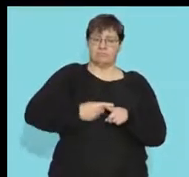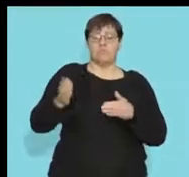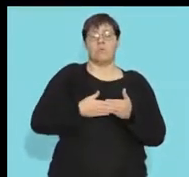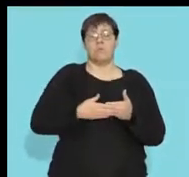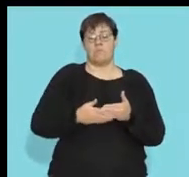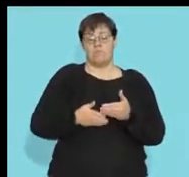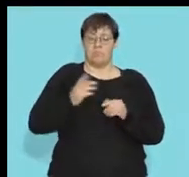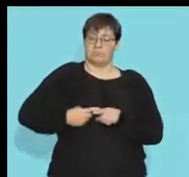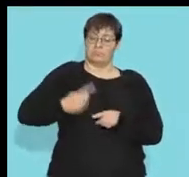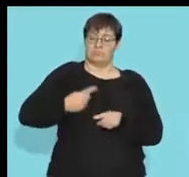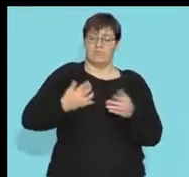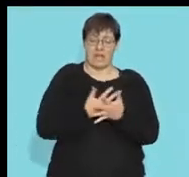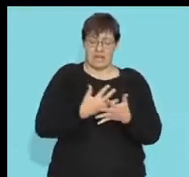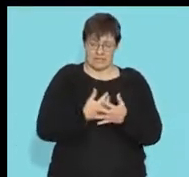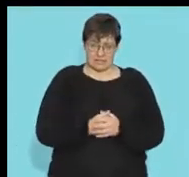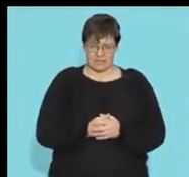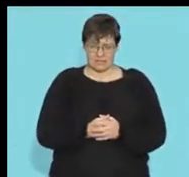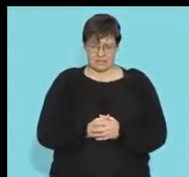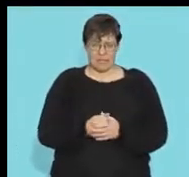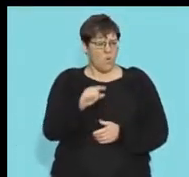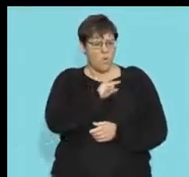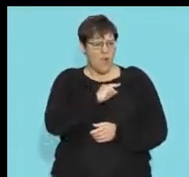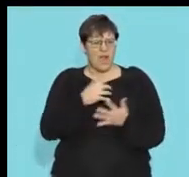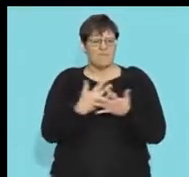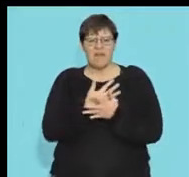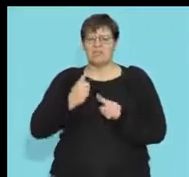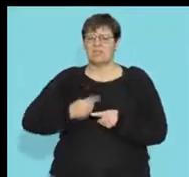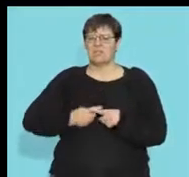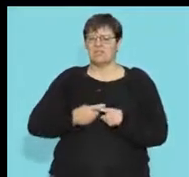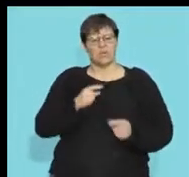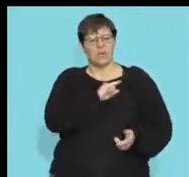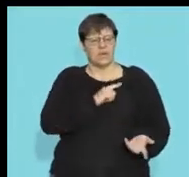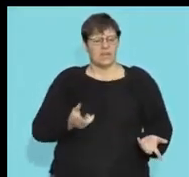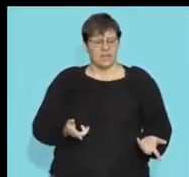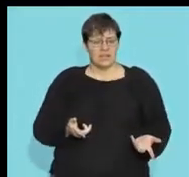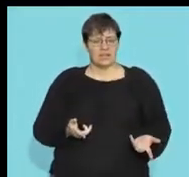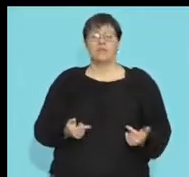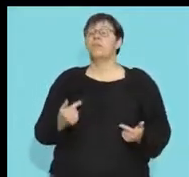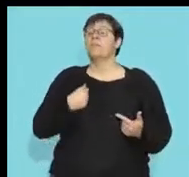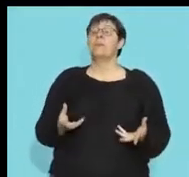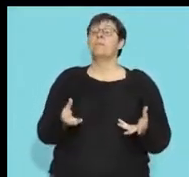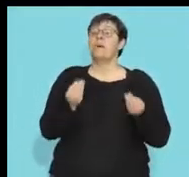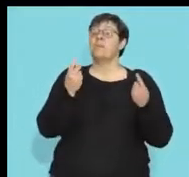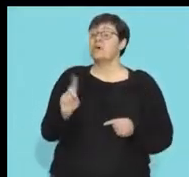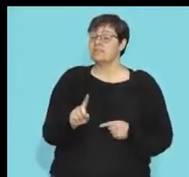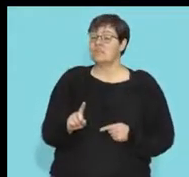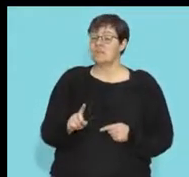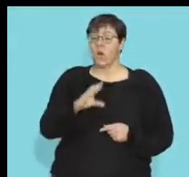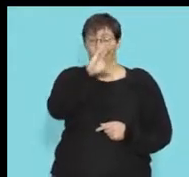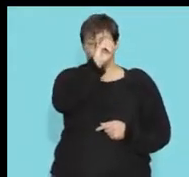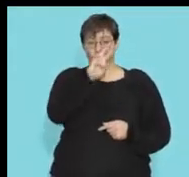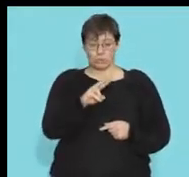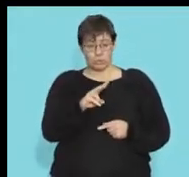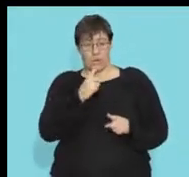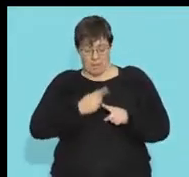right so why would i need to beat faster very simply guys what am i going to get in i'm going to